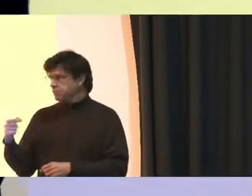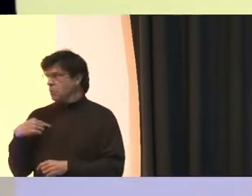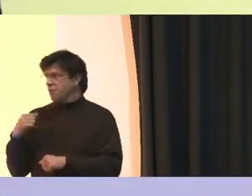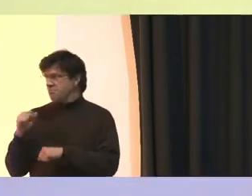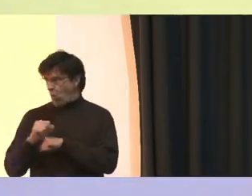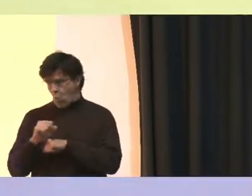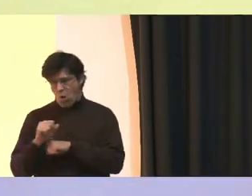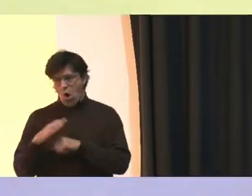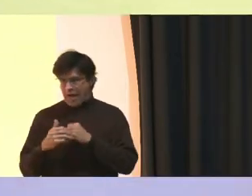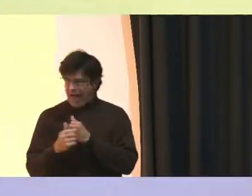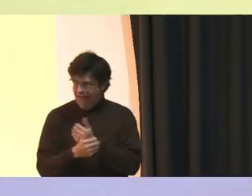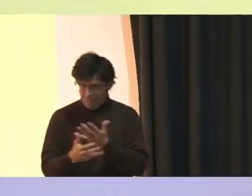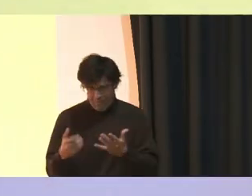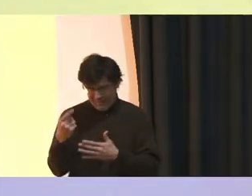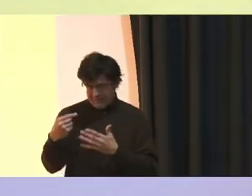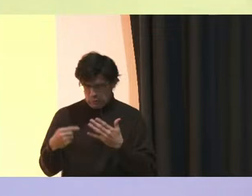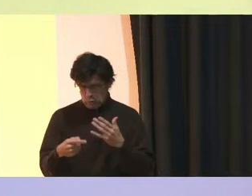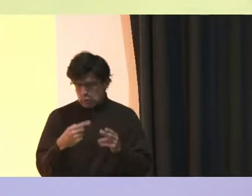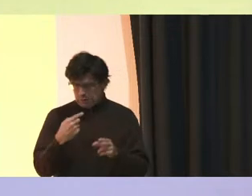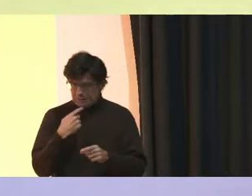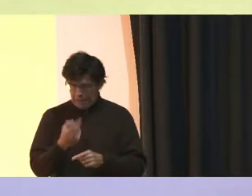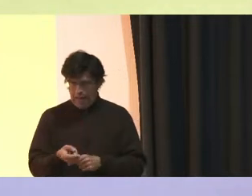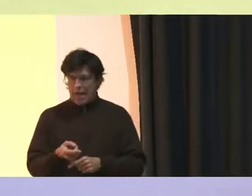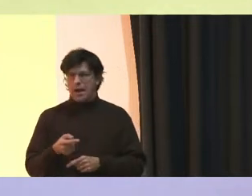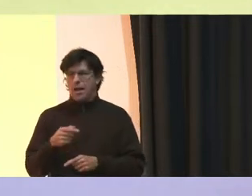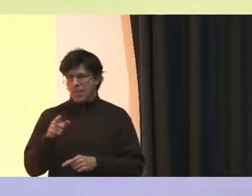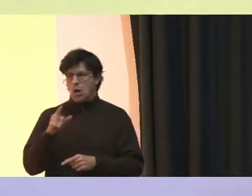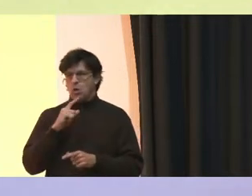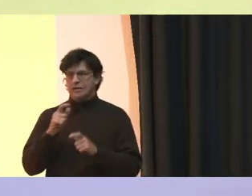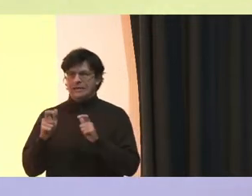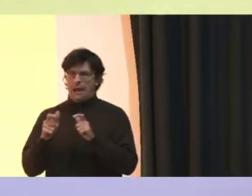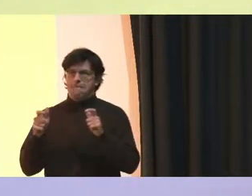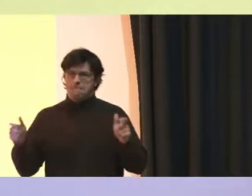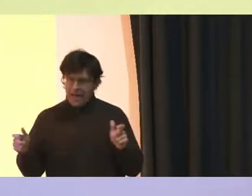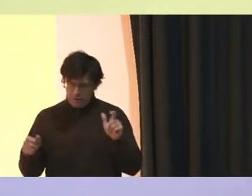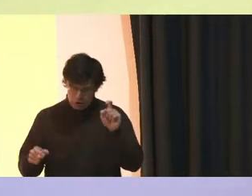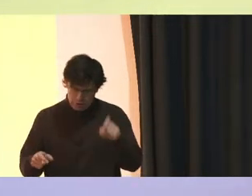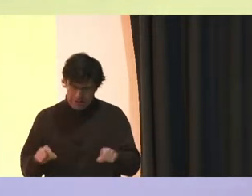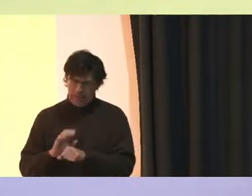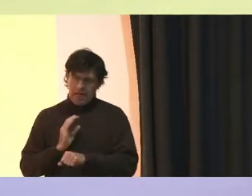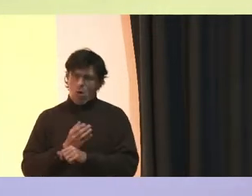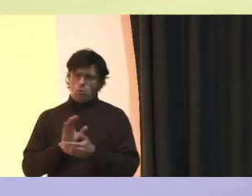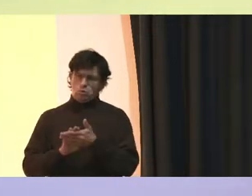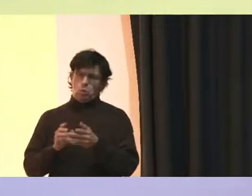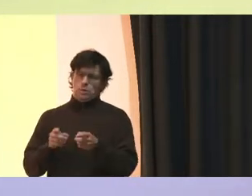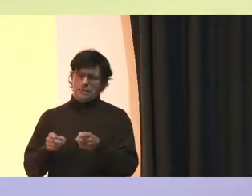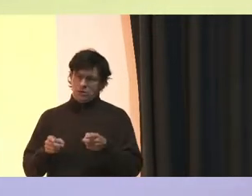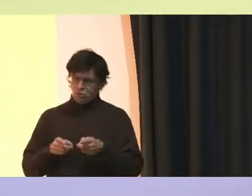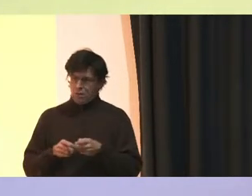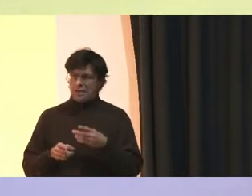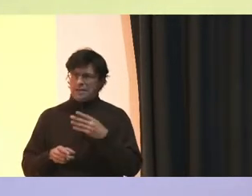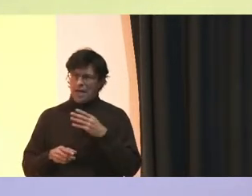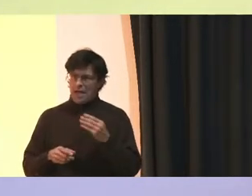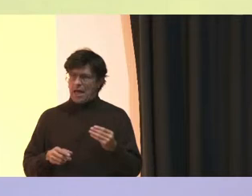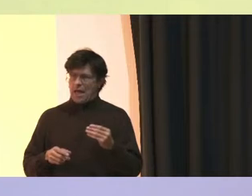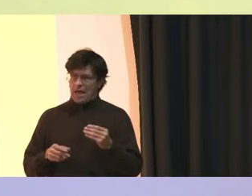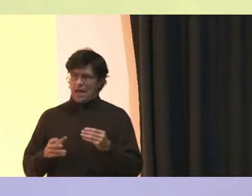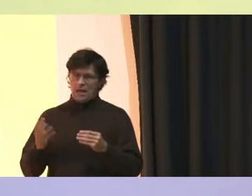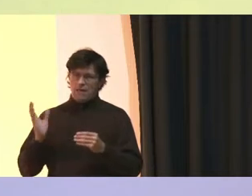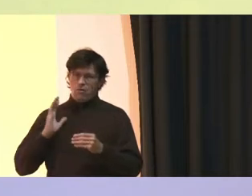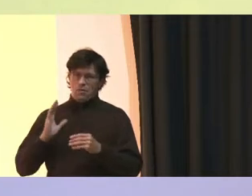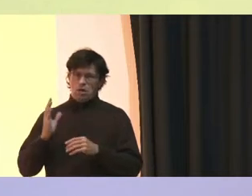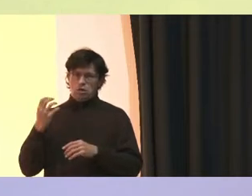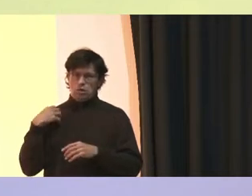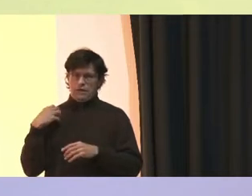everything that you said Is accurate There is a major need in our school district And as a former chief